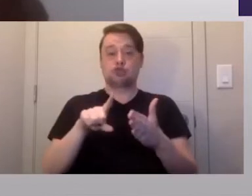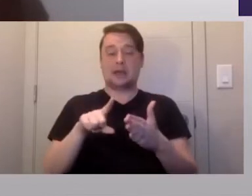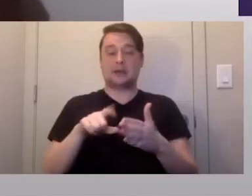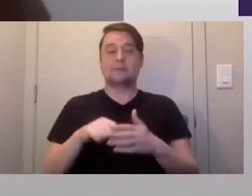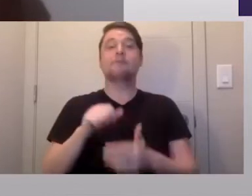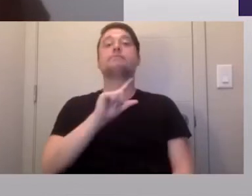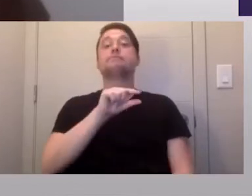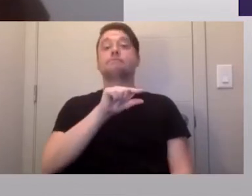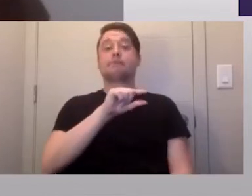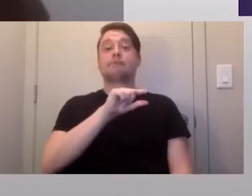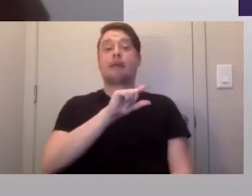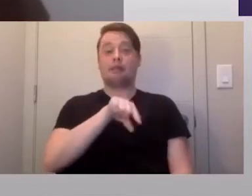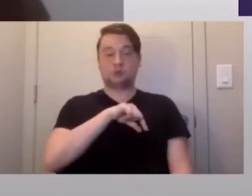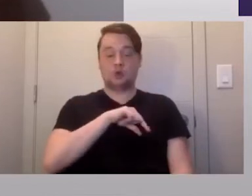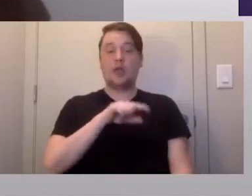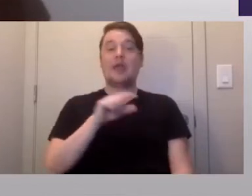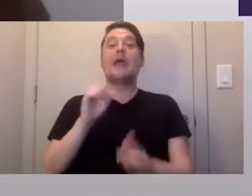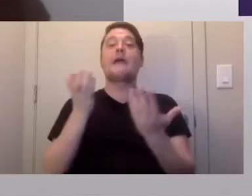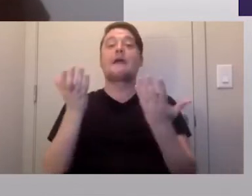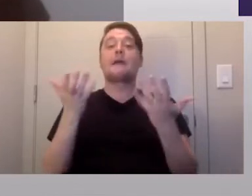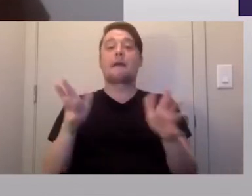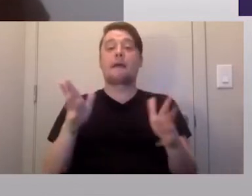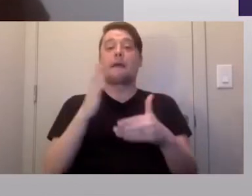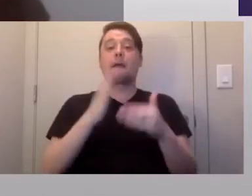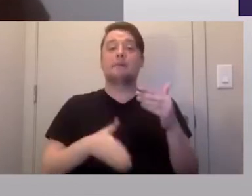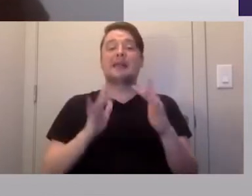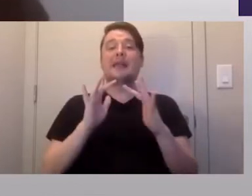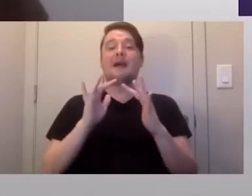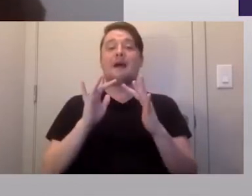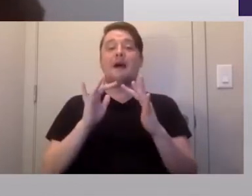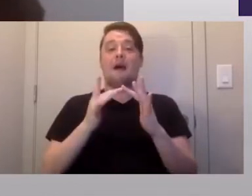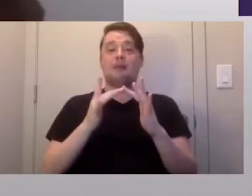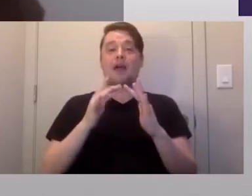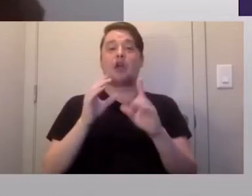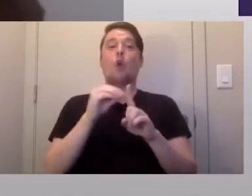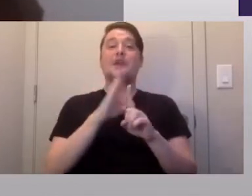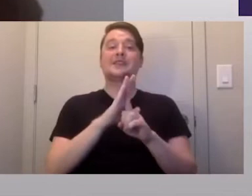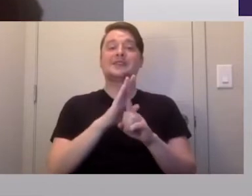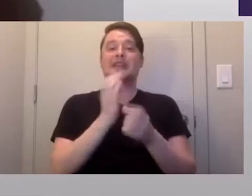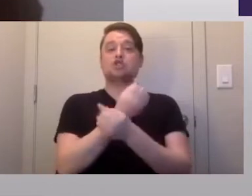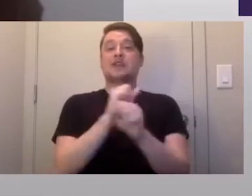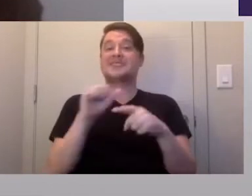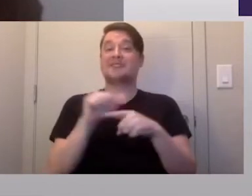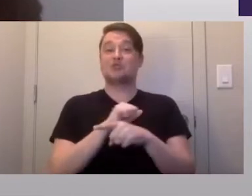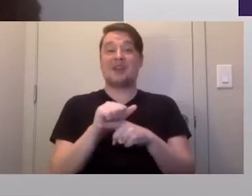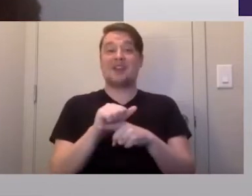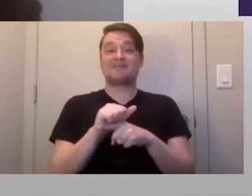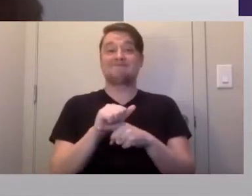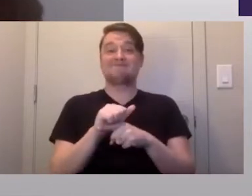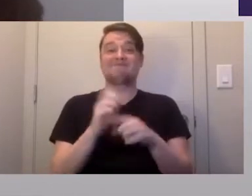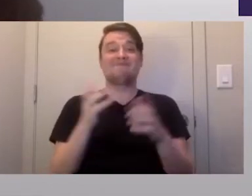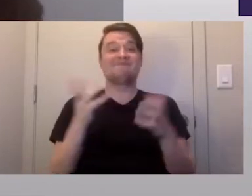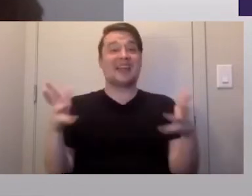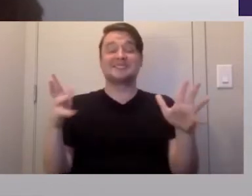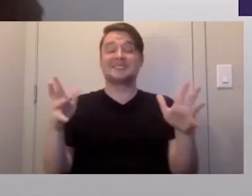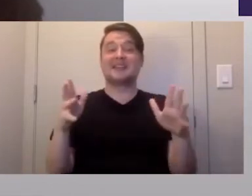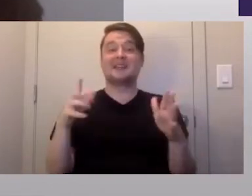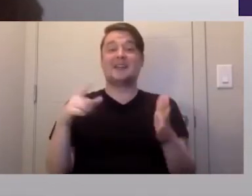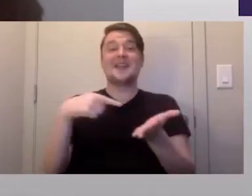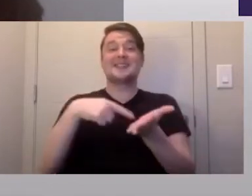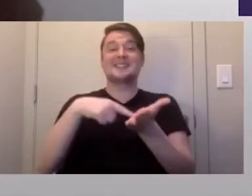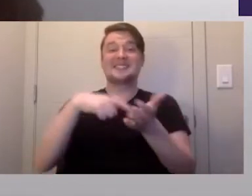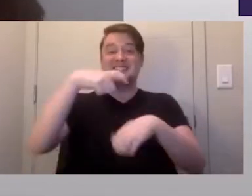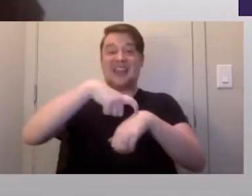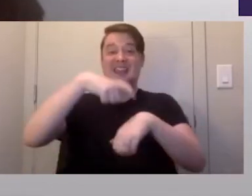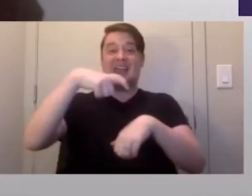complete the online orientation and safety training. And that's it. So, deadlines have also been suspended